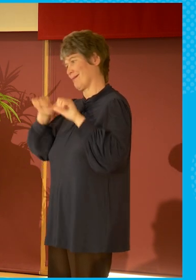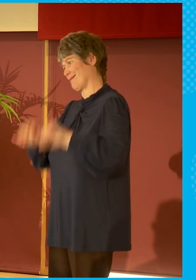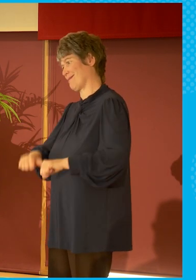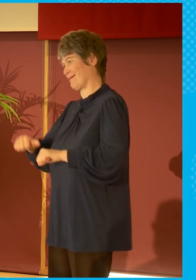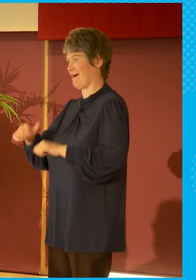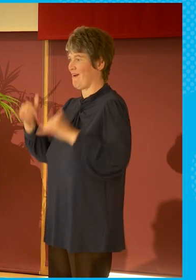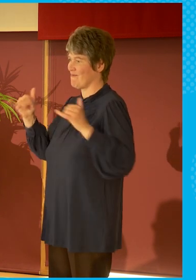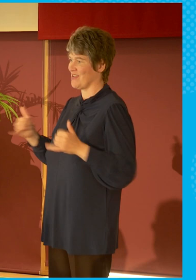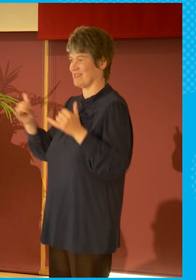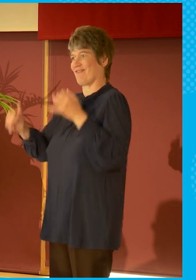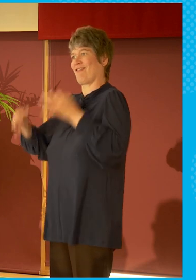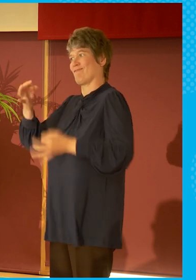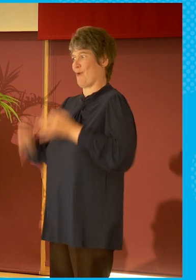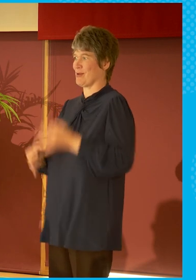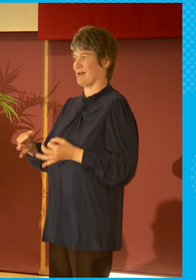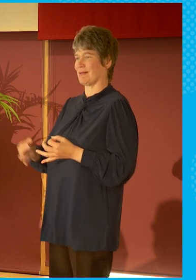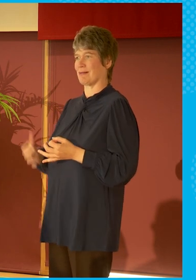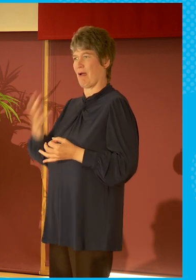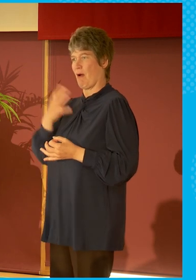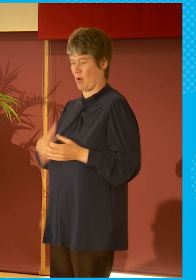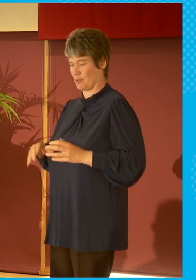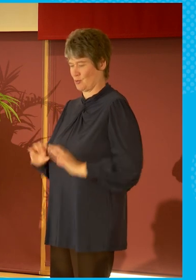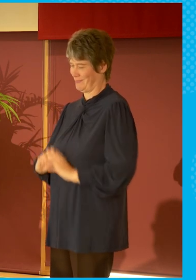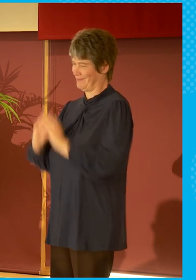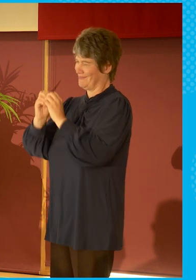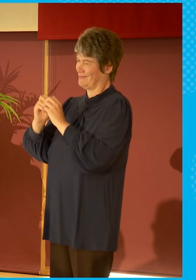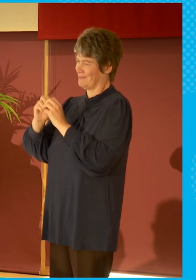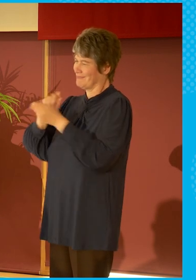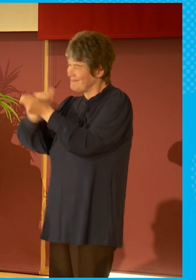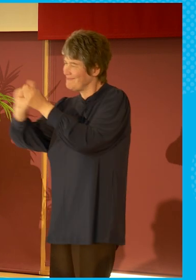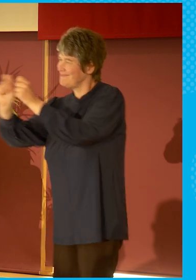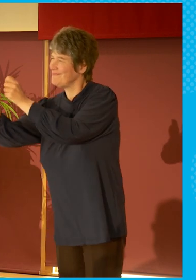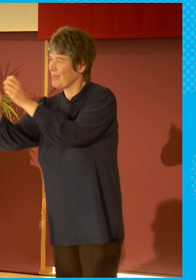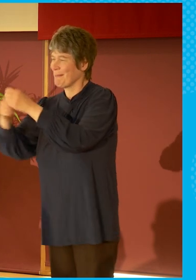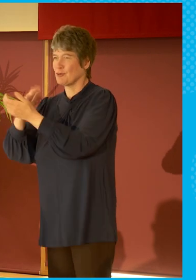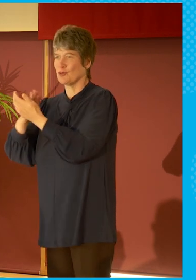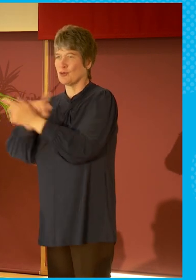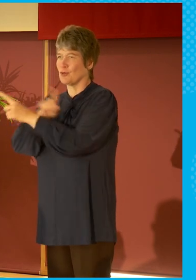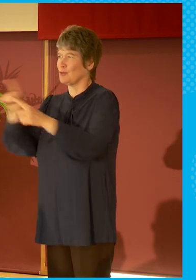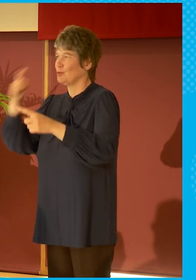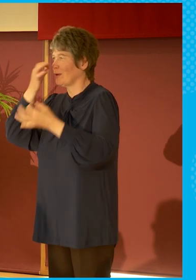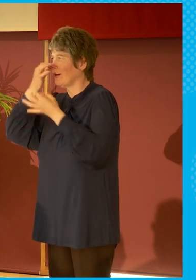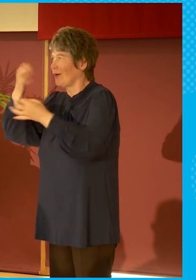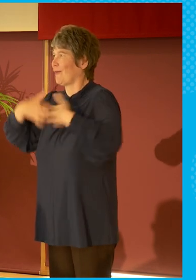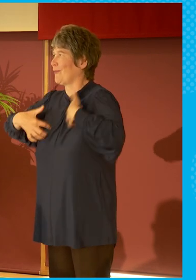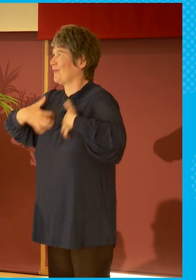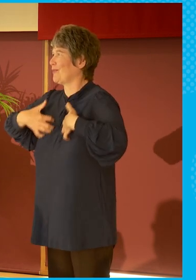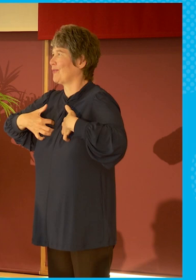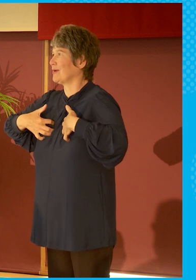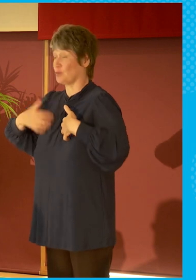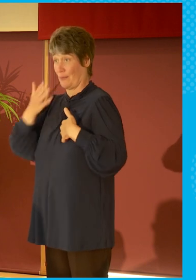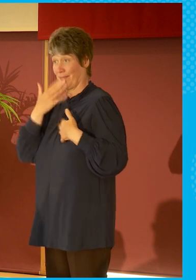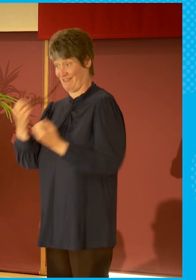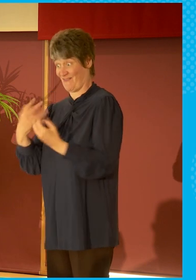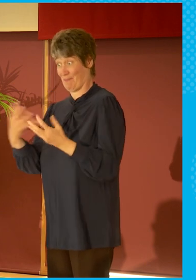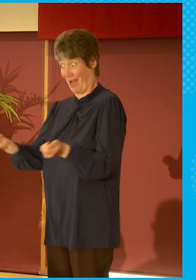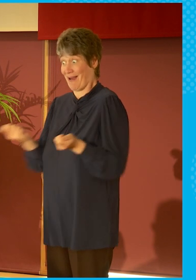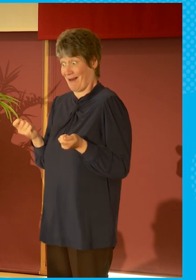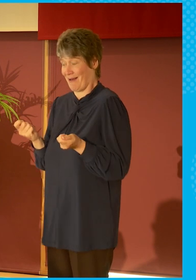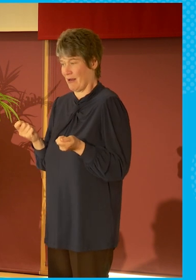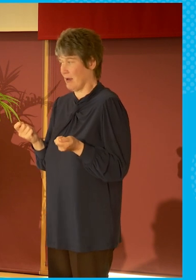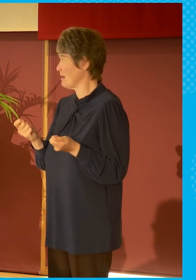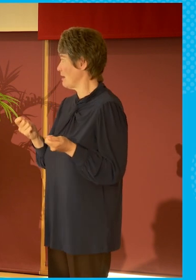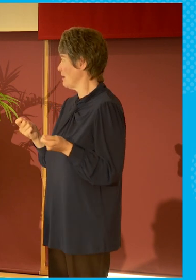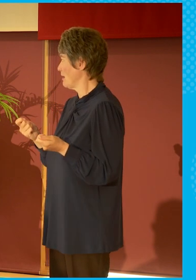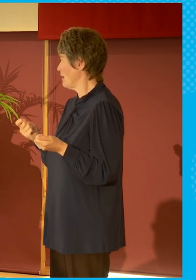to make it as interesting for you as it possibly can be. So please give us your feedback on that. And an opportunity to remind you that there's lots